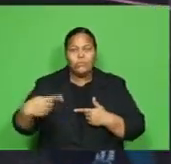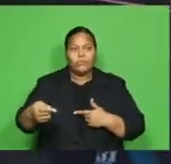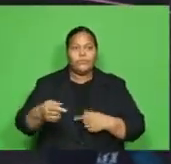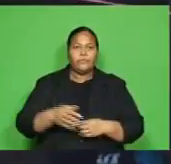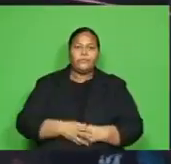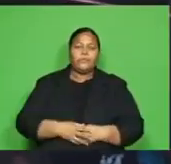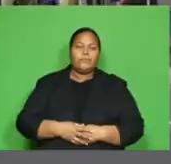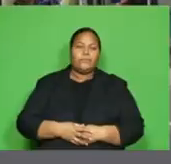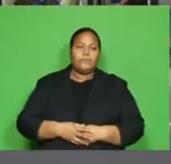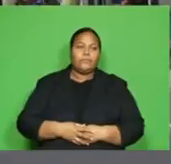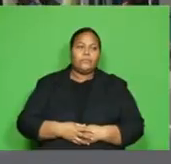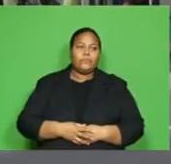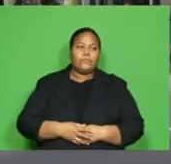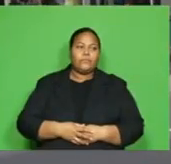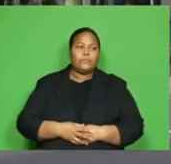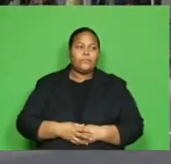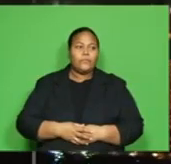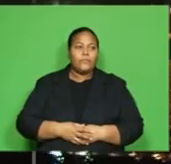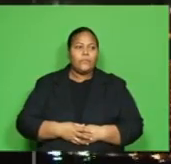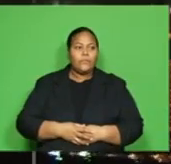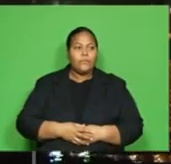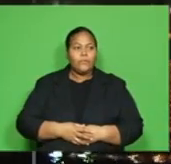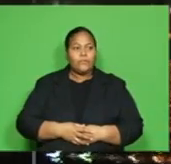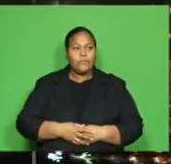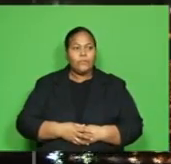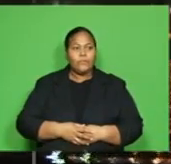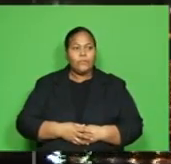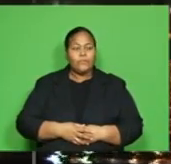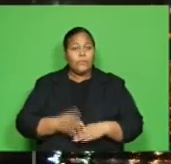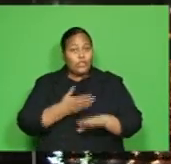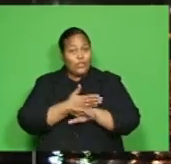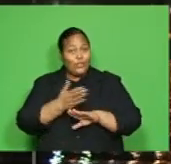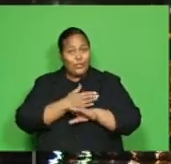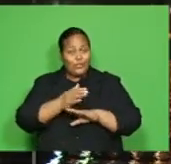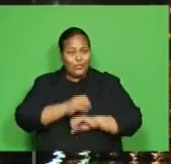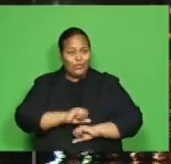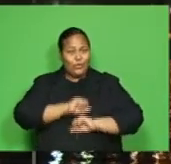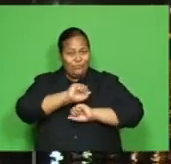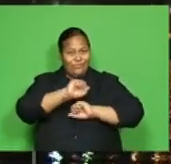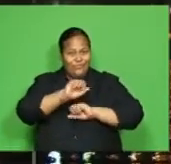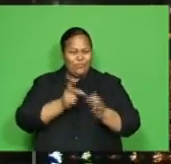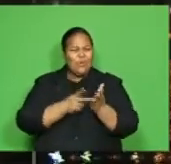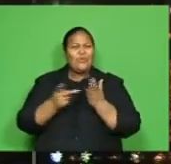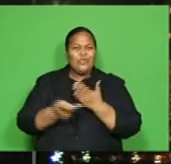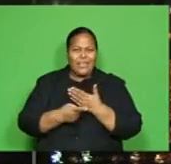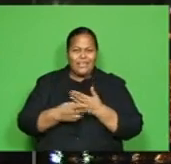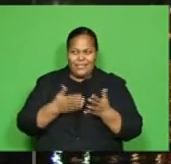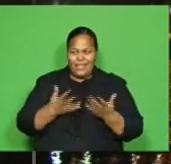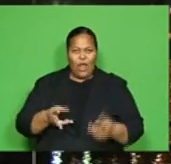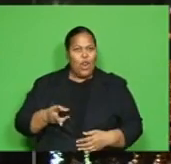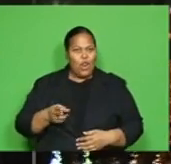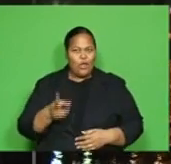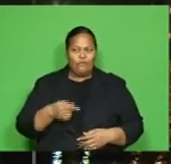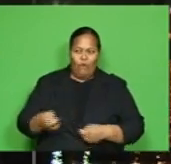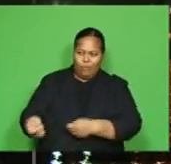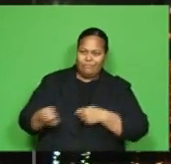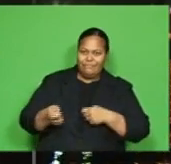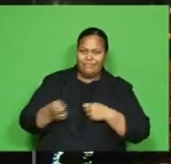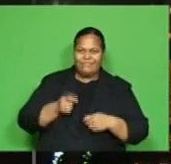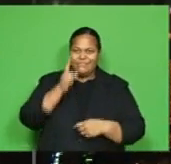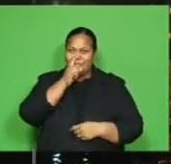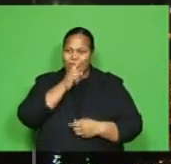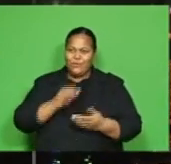Ritika Pratap, FBC News. A new campaign has been launched to build consumer confidence and ignite economic